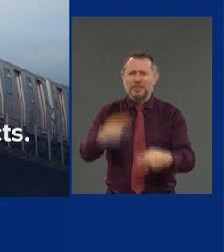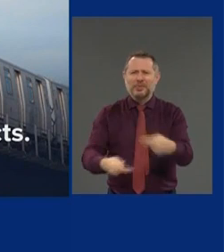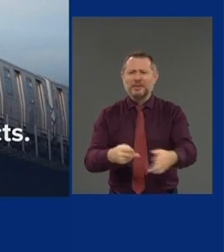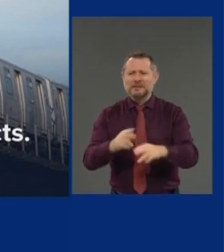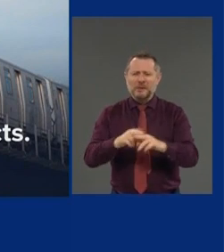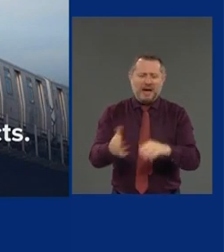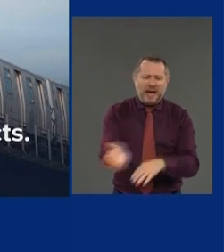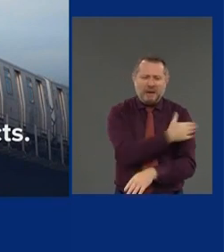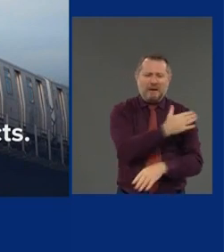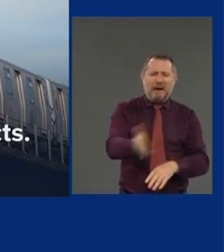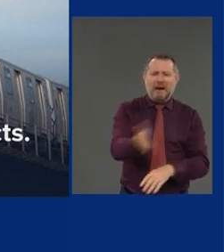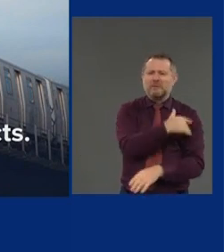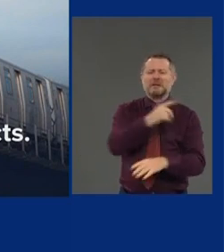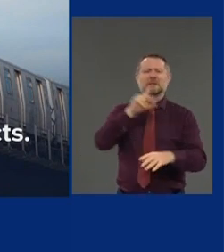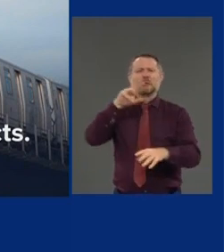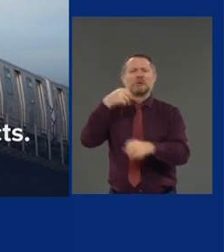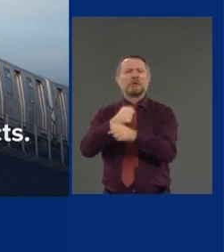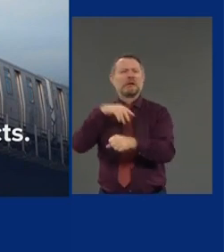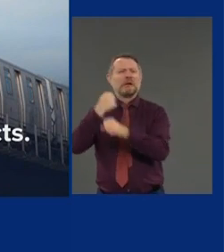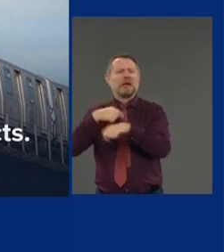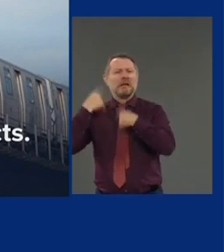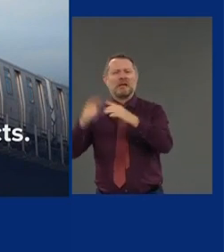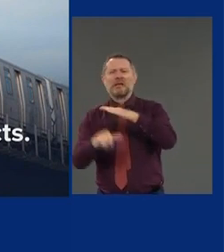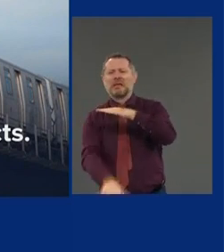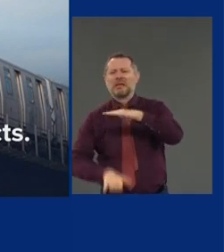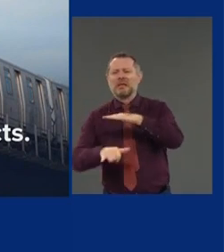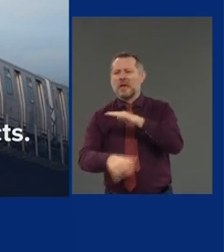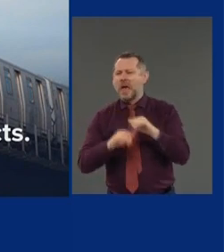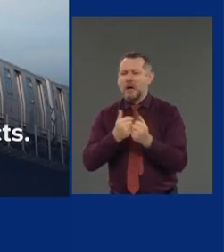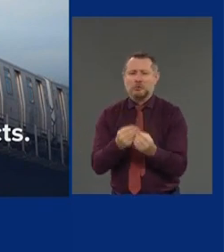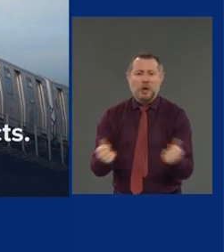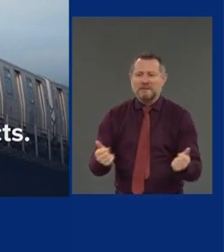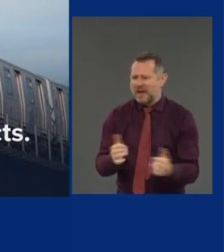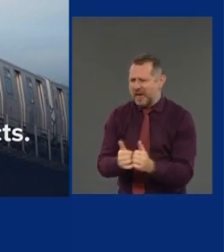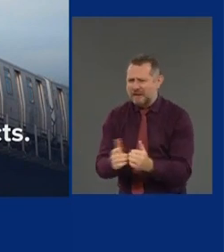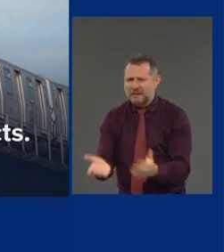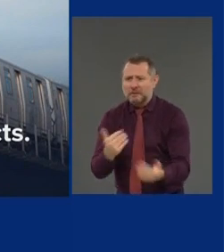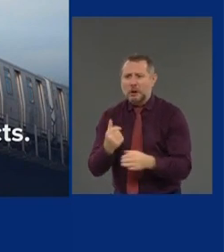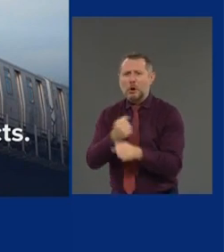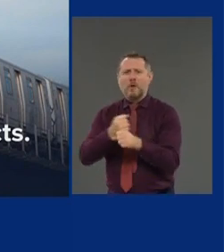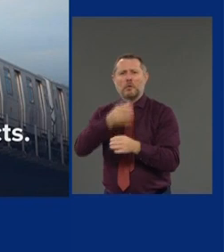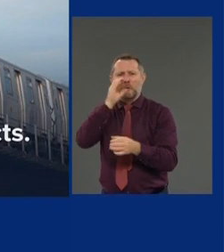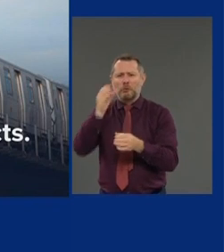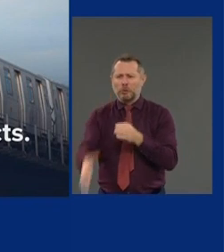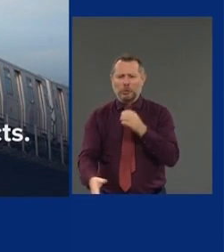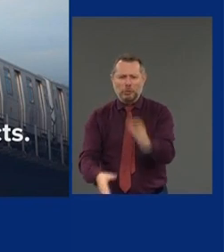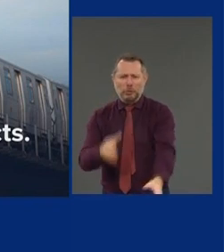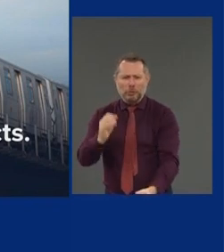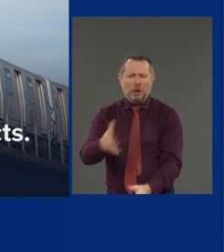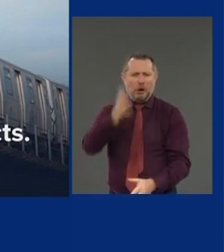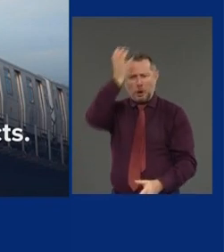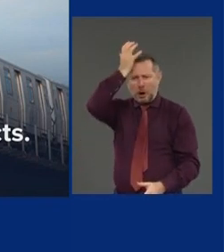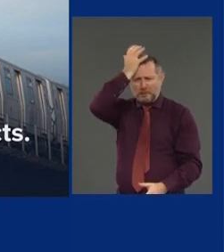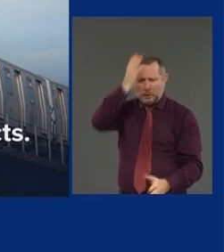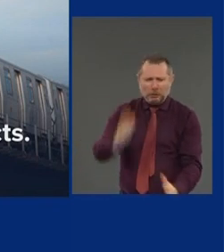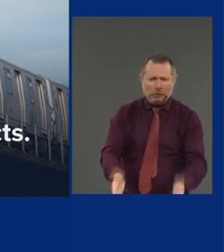newspapers and coffee cups and garbage out of the cars. The cars are now disinfected.